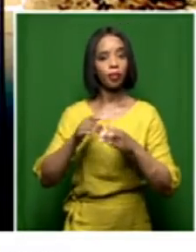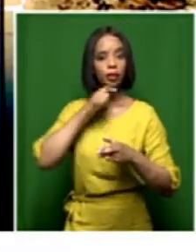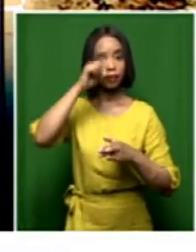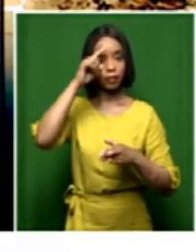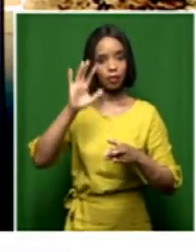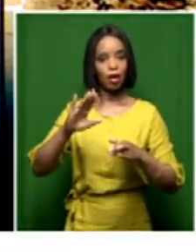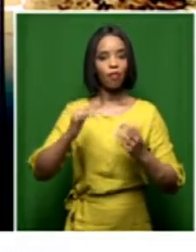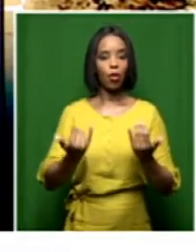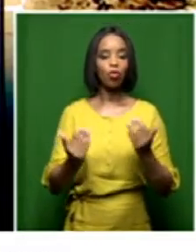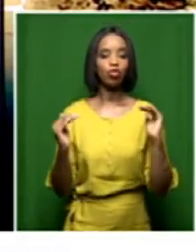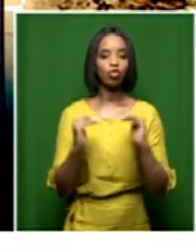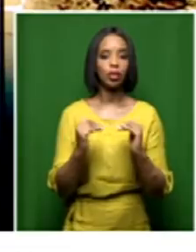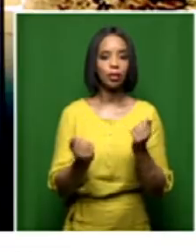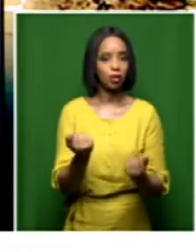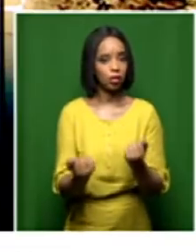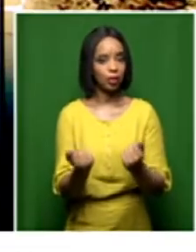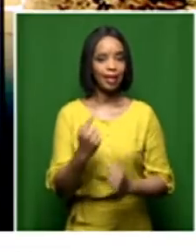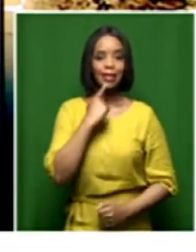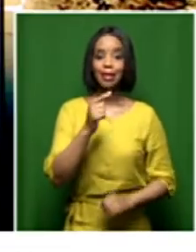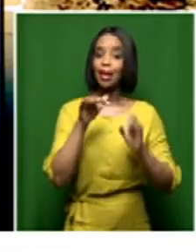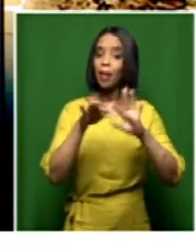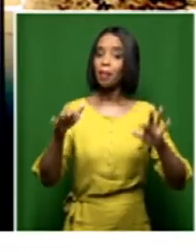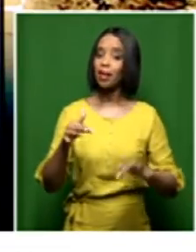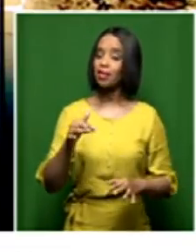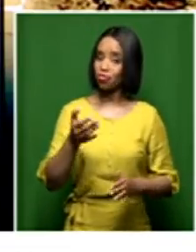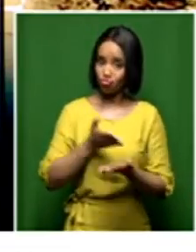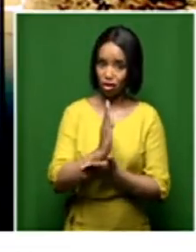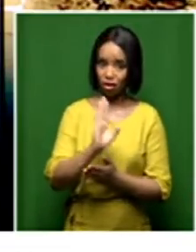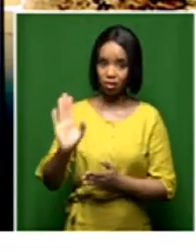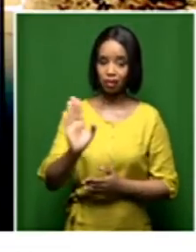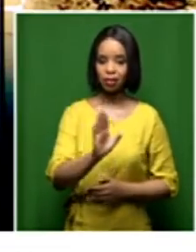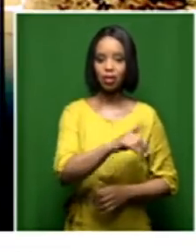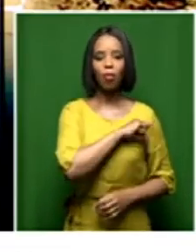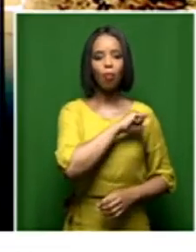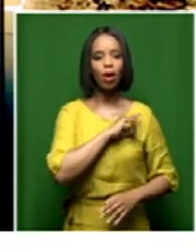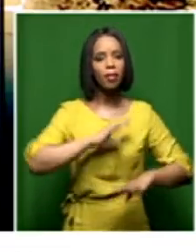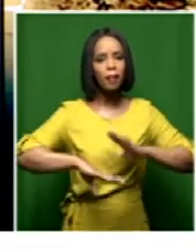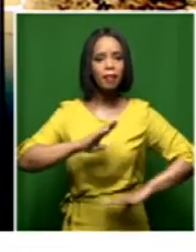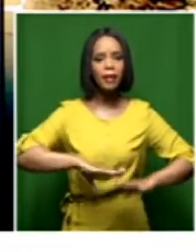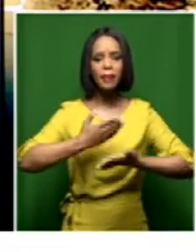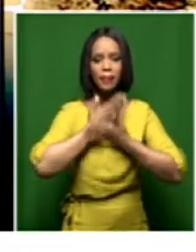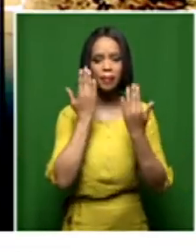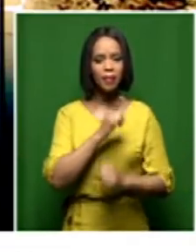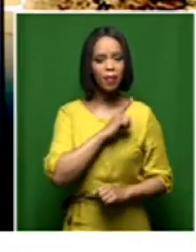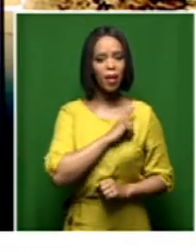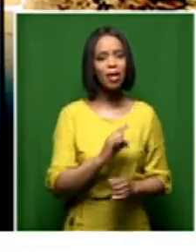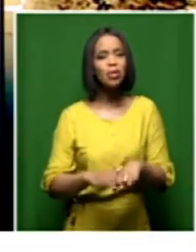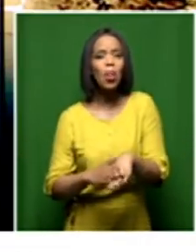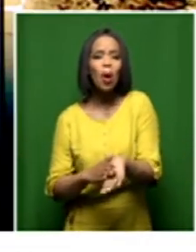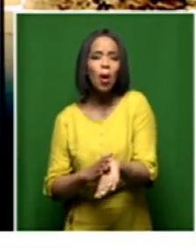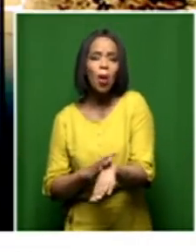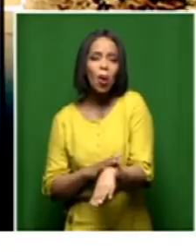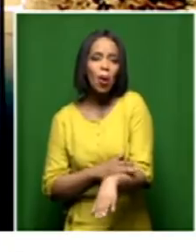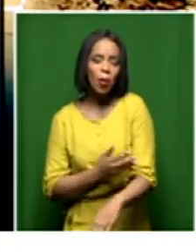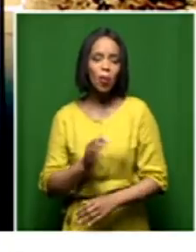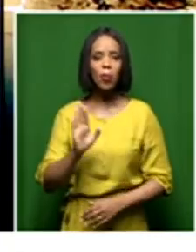has a right to be impatient about the slow pace and the lack of progress in the prosecutions by the National Prosecuting